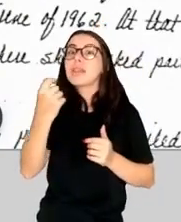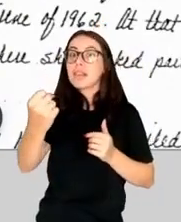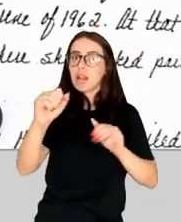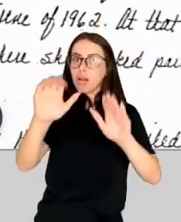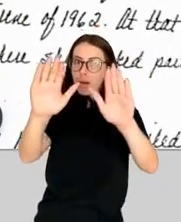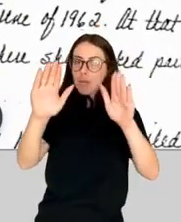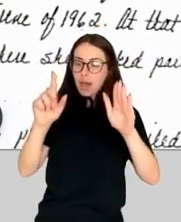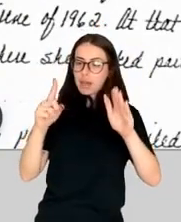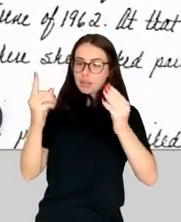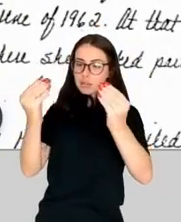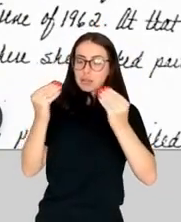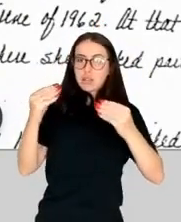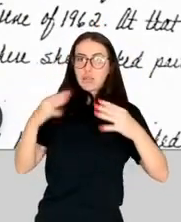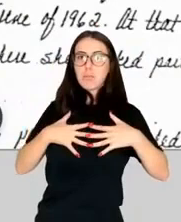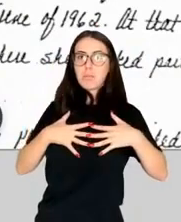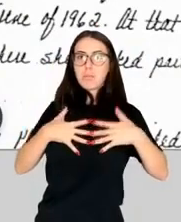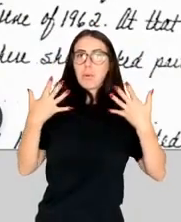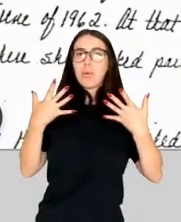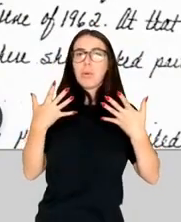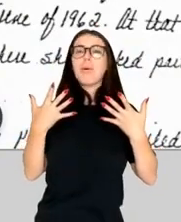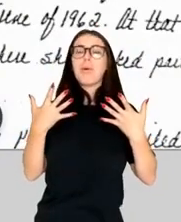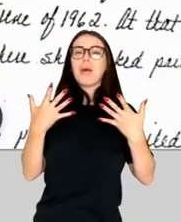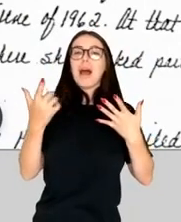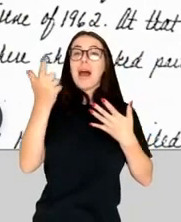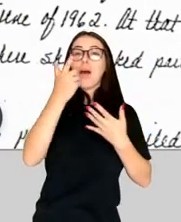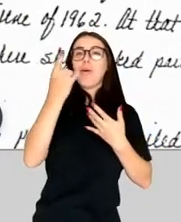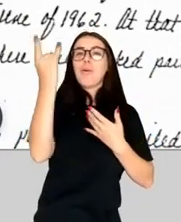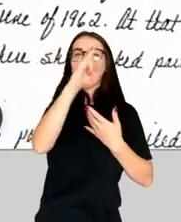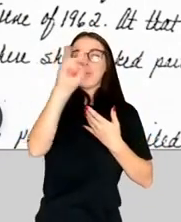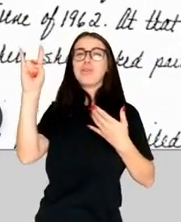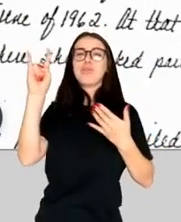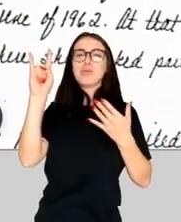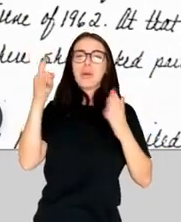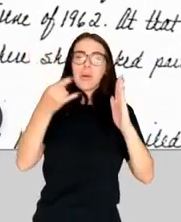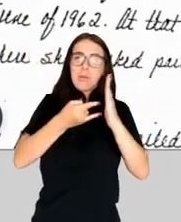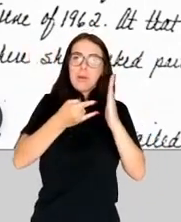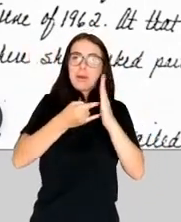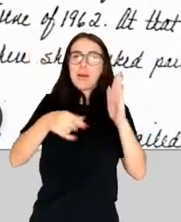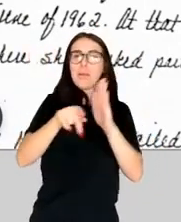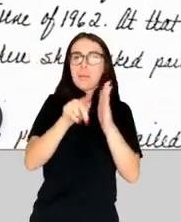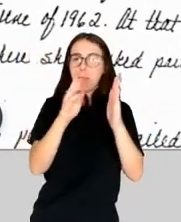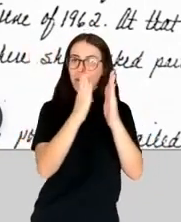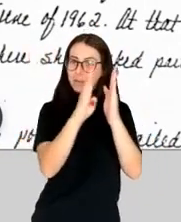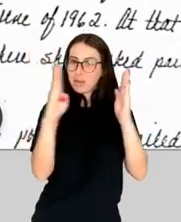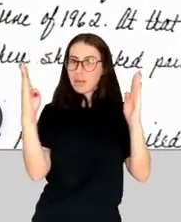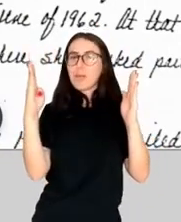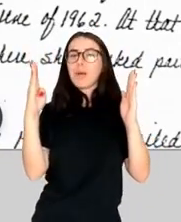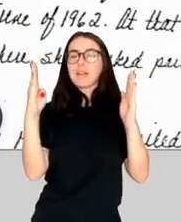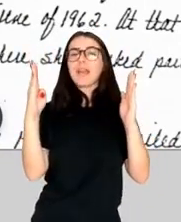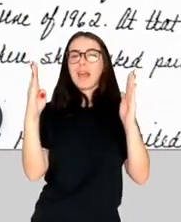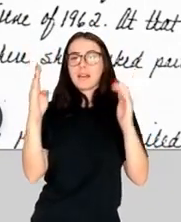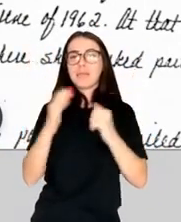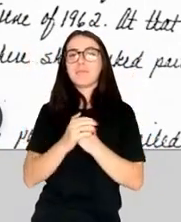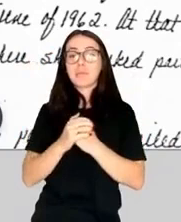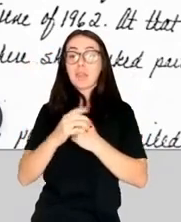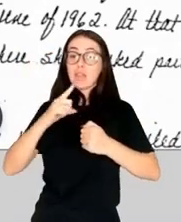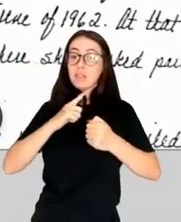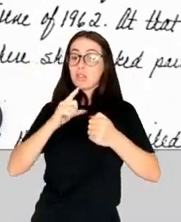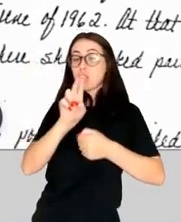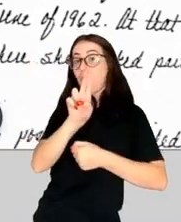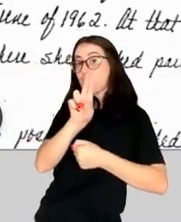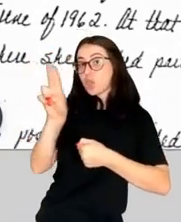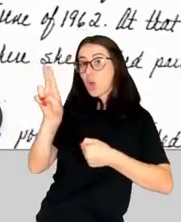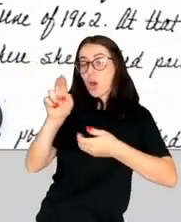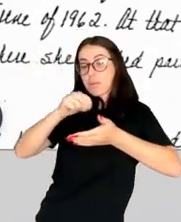and saw the results. maps, names written by hand, writing in the margin of a document, upside